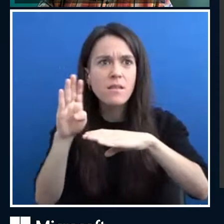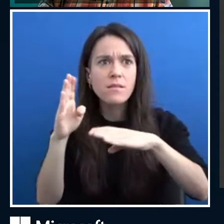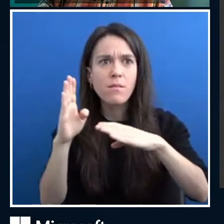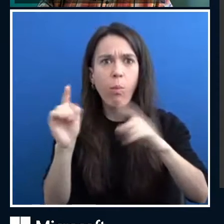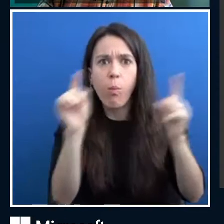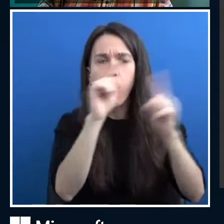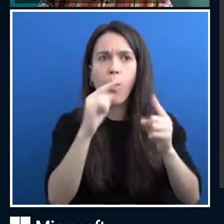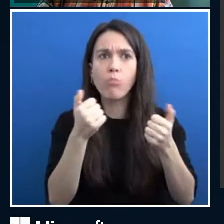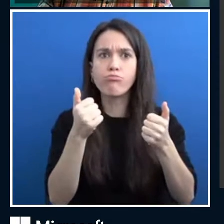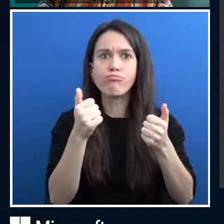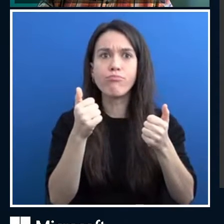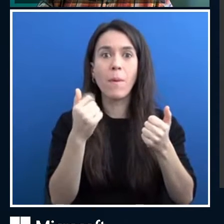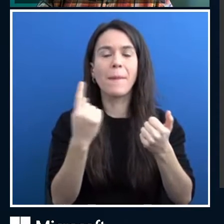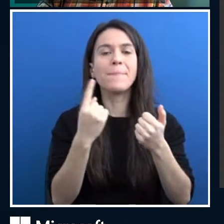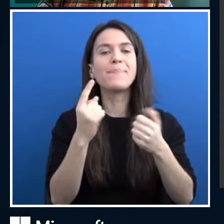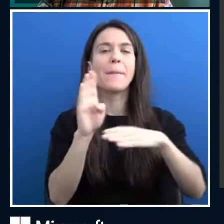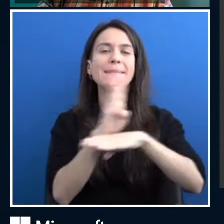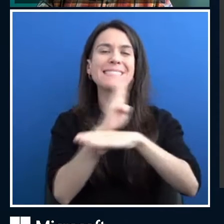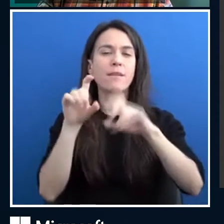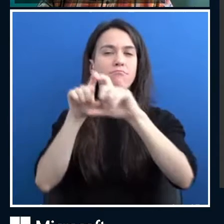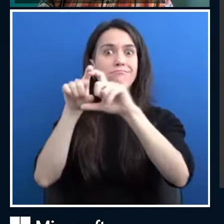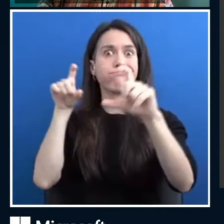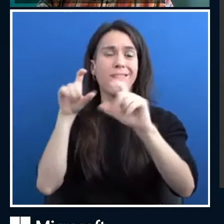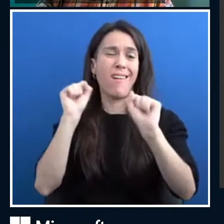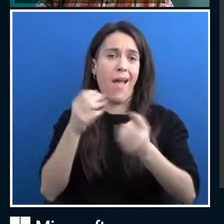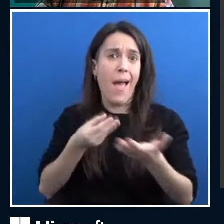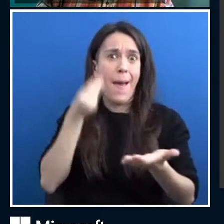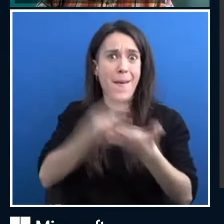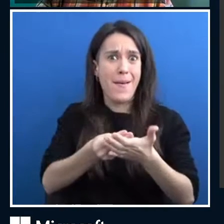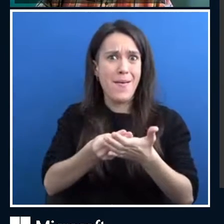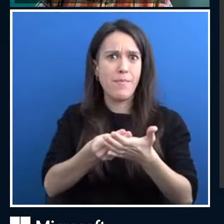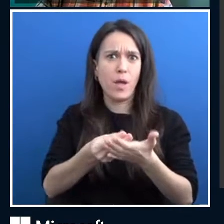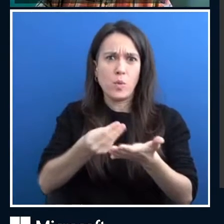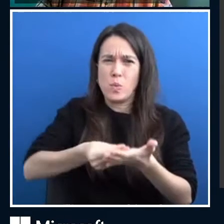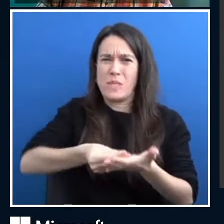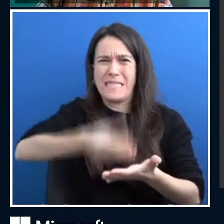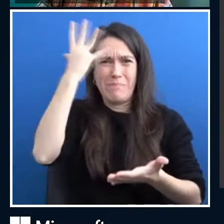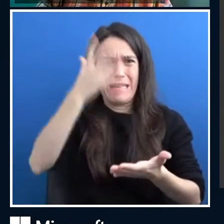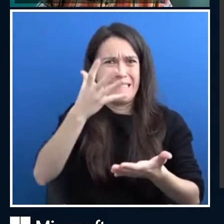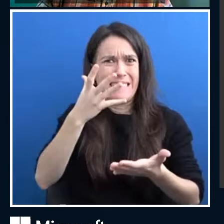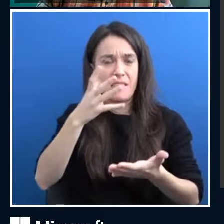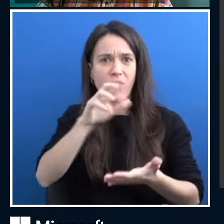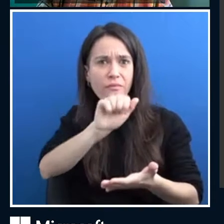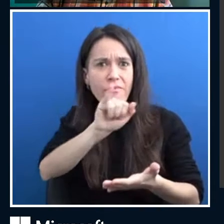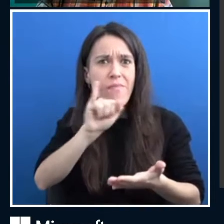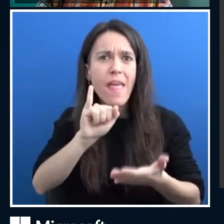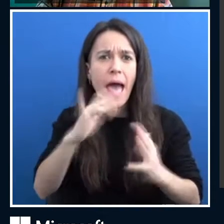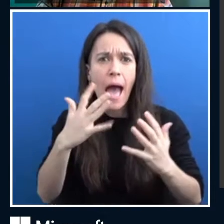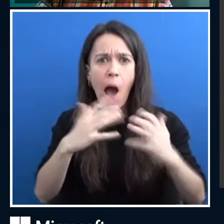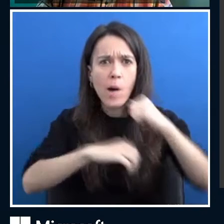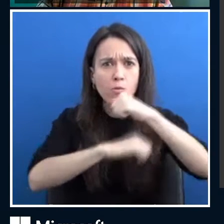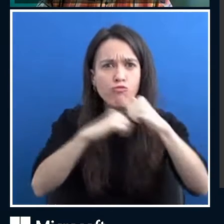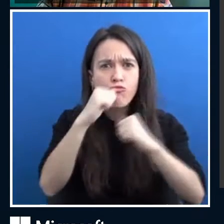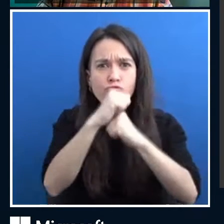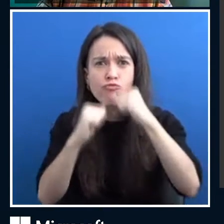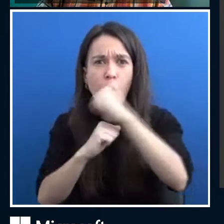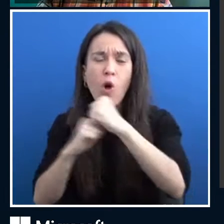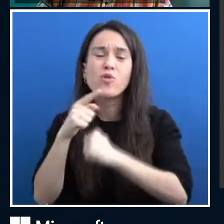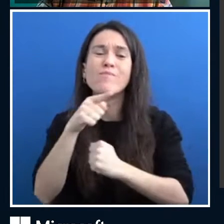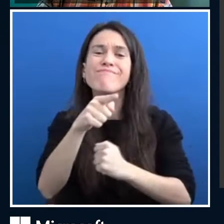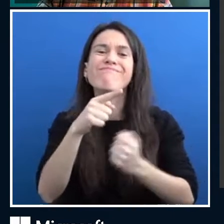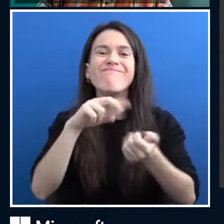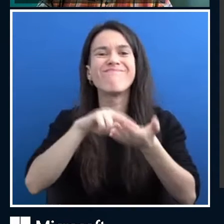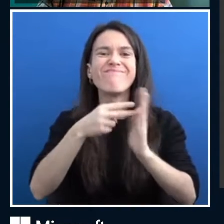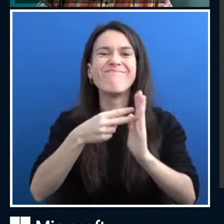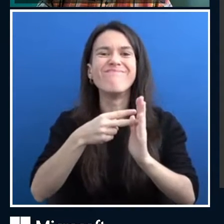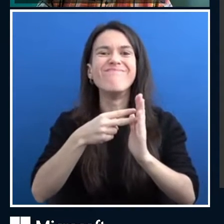only businesses that could afford this incredibly expensive infrastructure. And unfortunately, that let itself down a little bit,